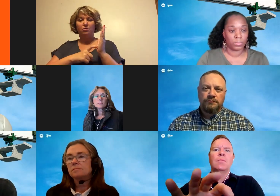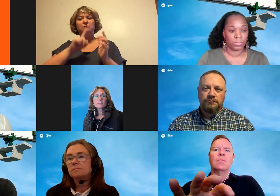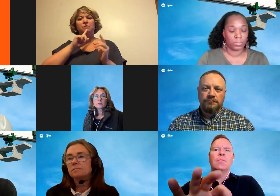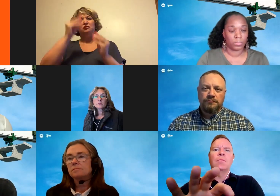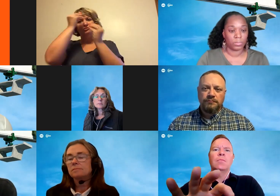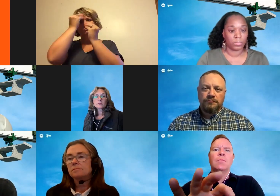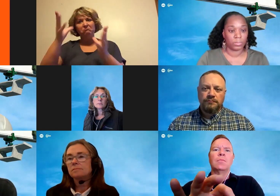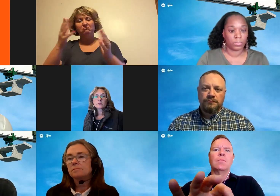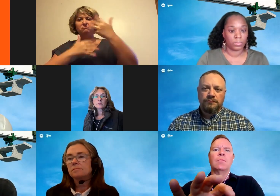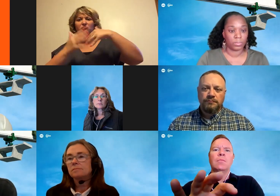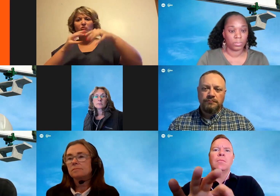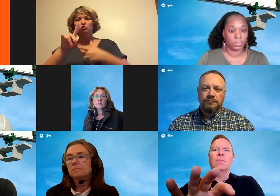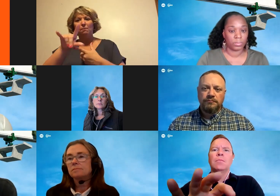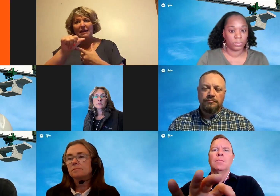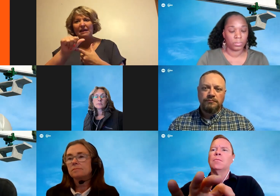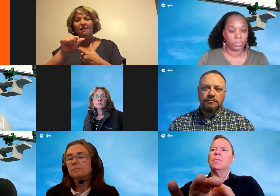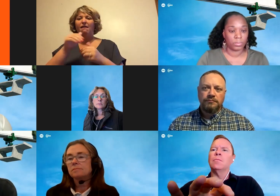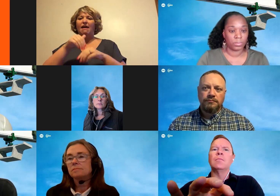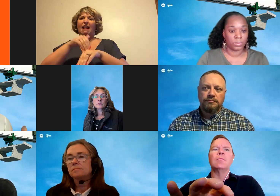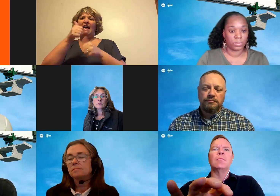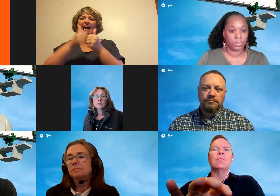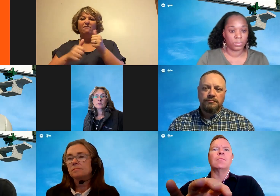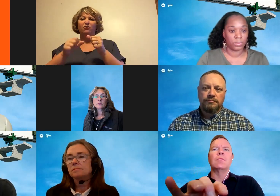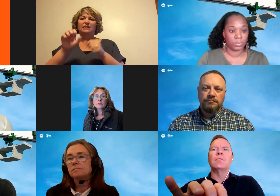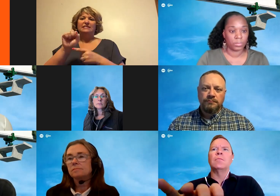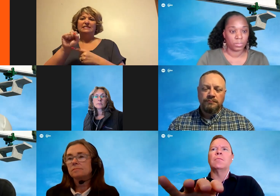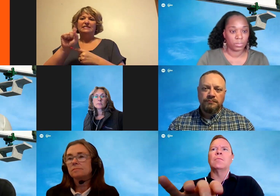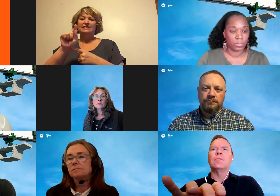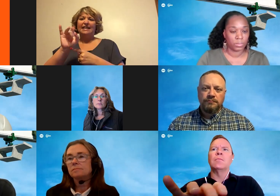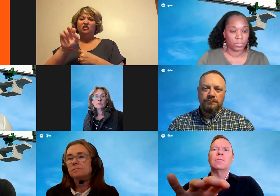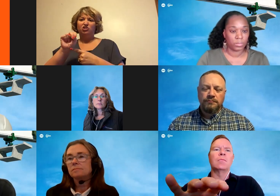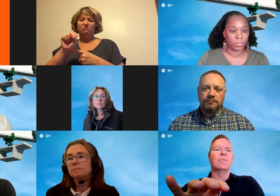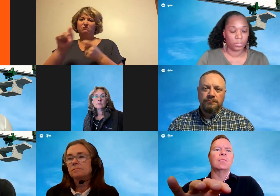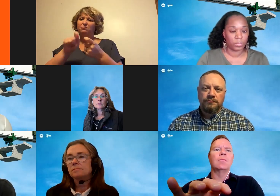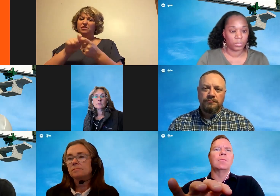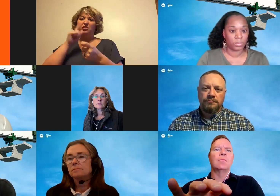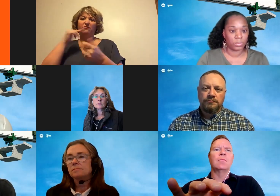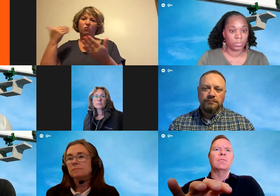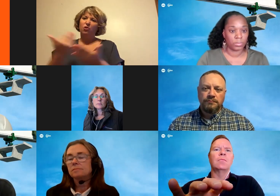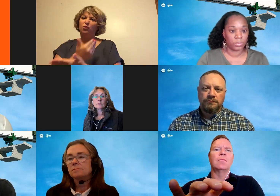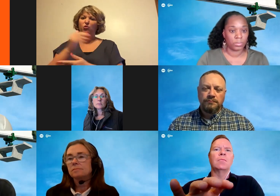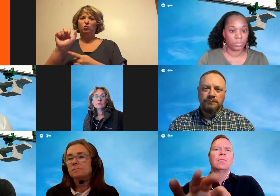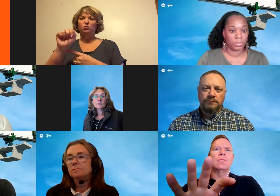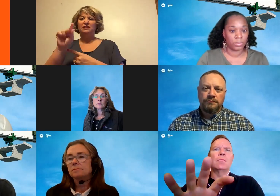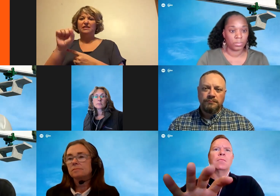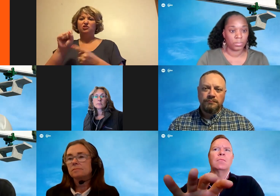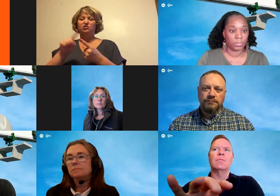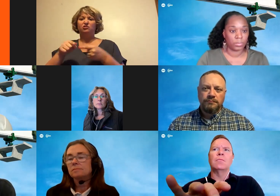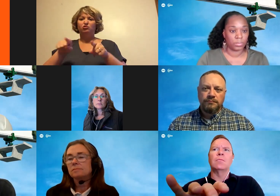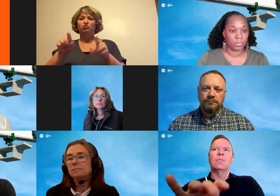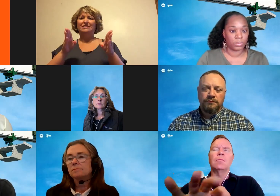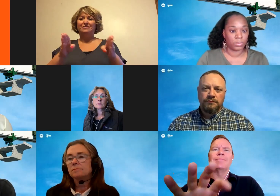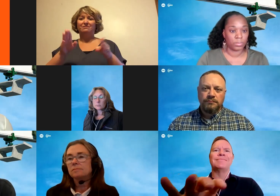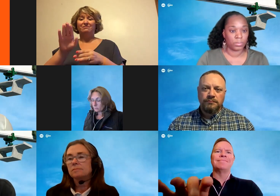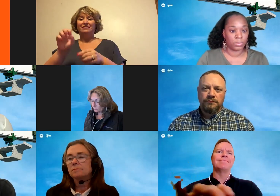also at every station, particularly for the new stations or the stage B stations. We will present that to the community so that